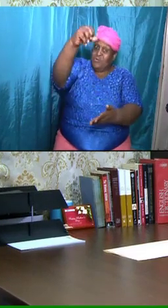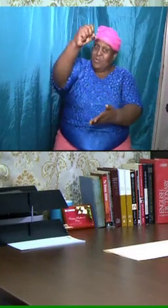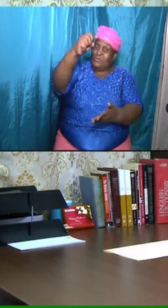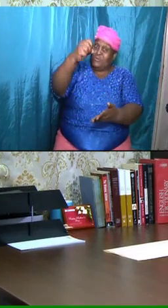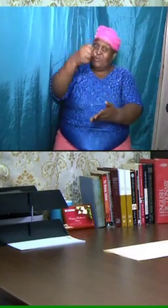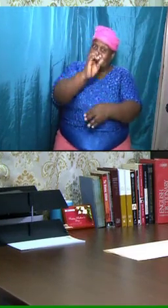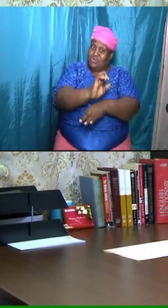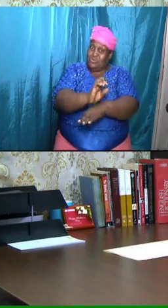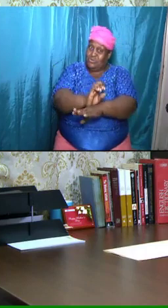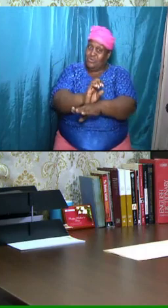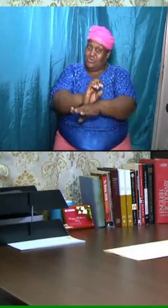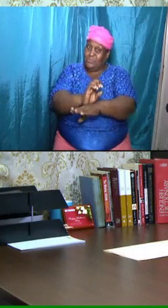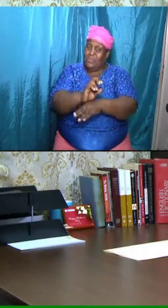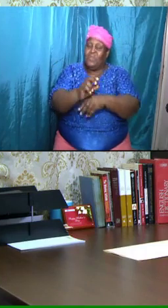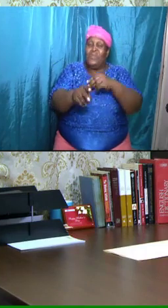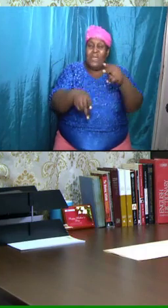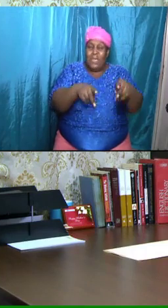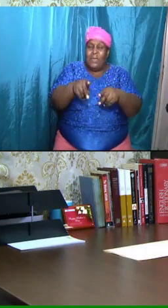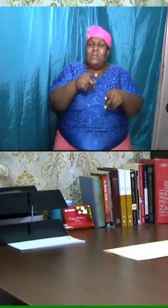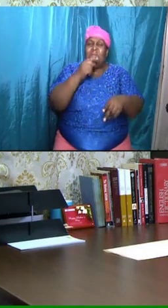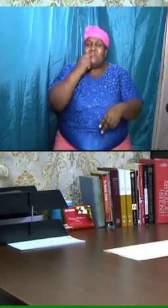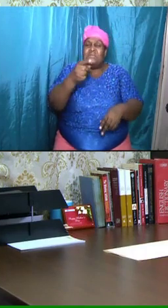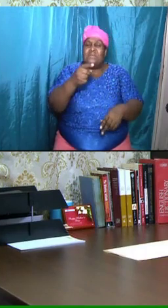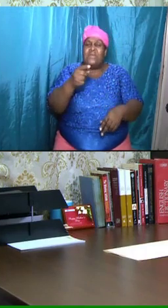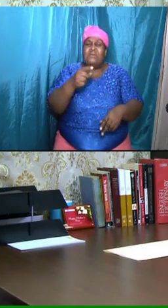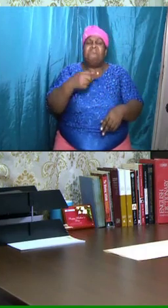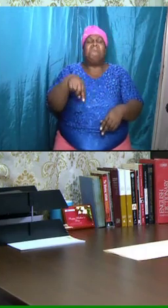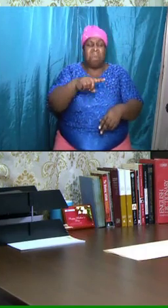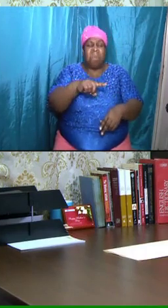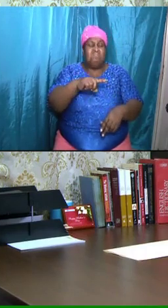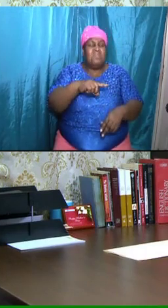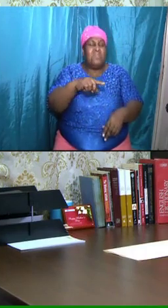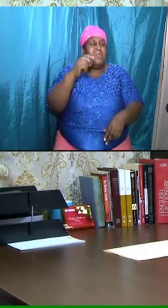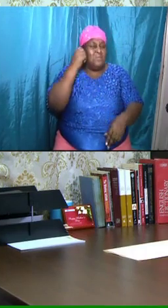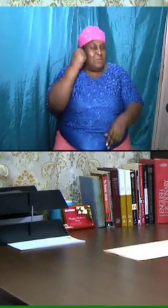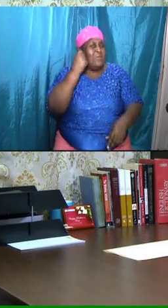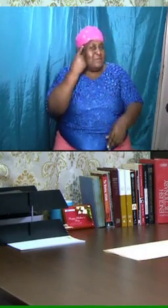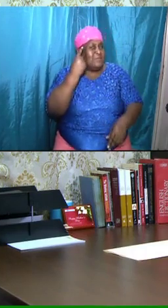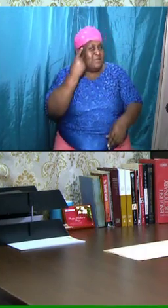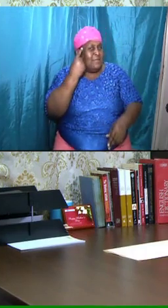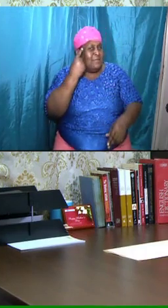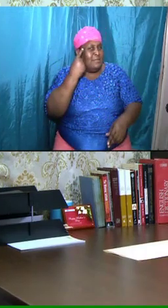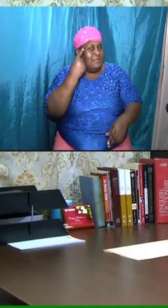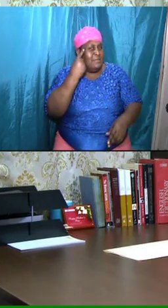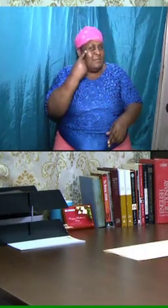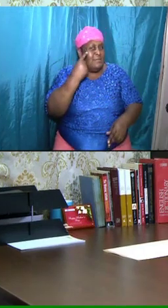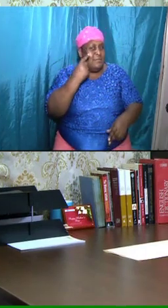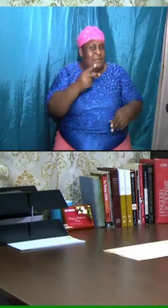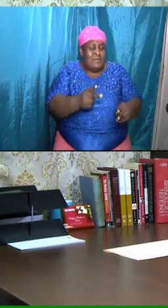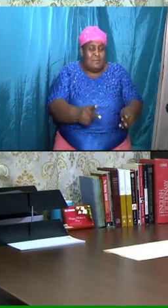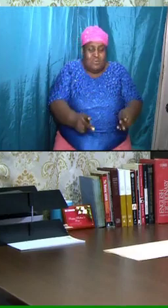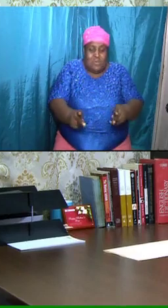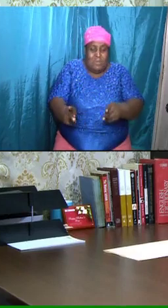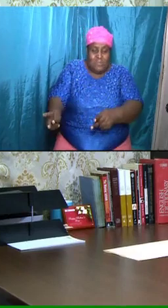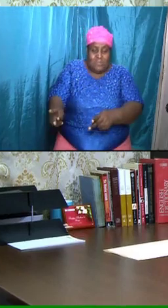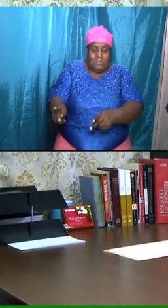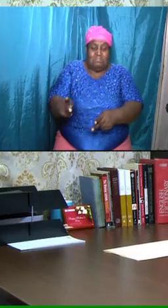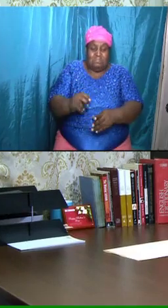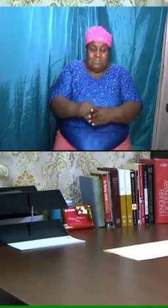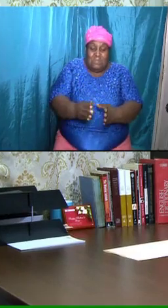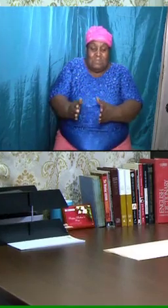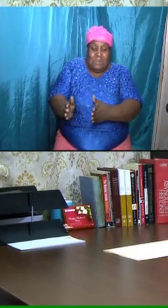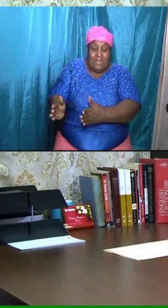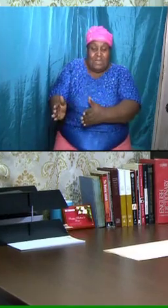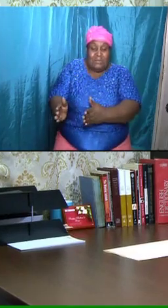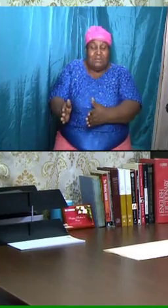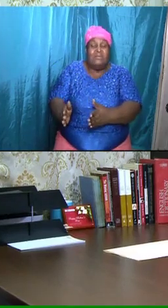folks have been saying, we understand that. But is there any way to put it into some kind of perspective so that we